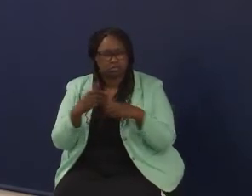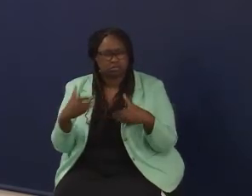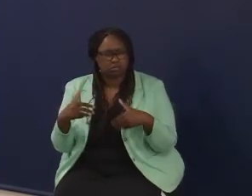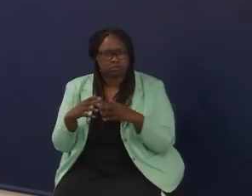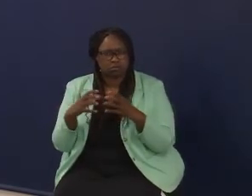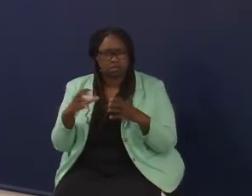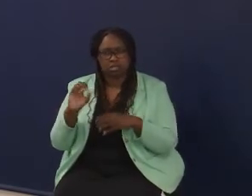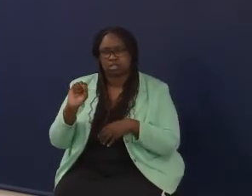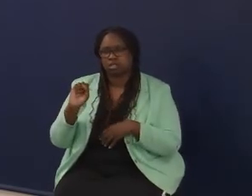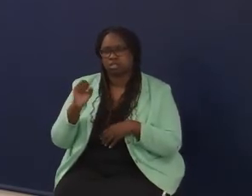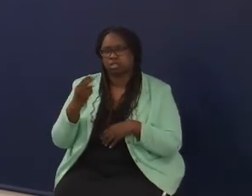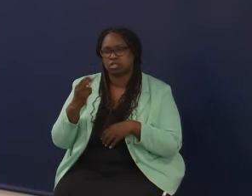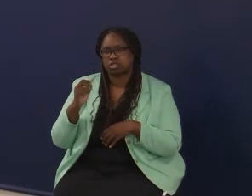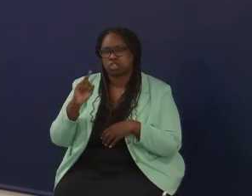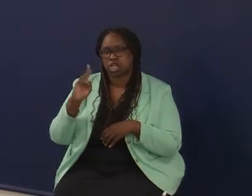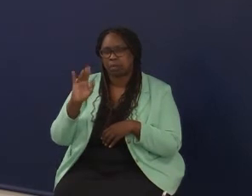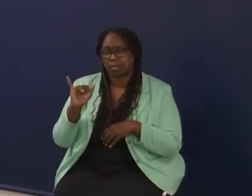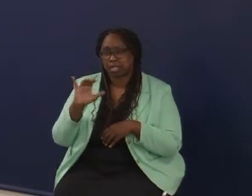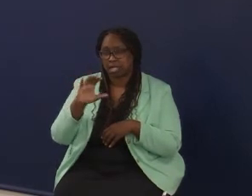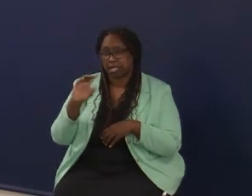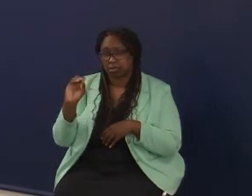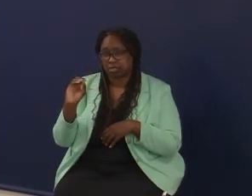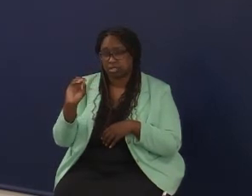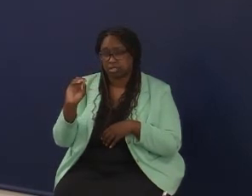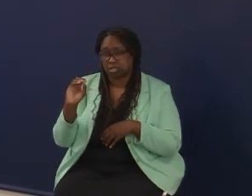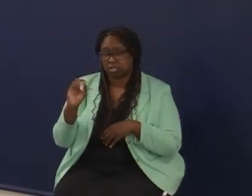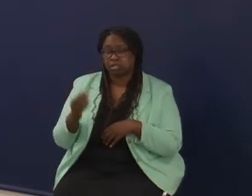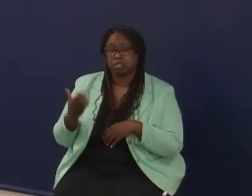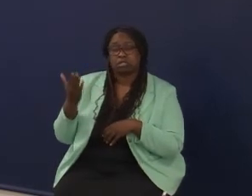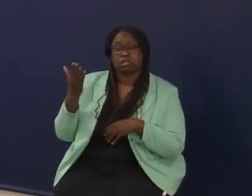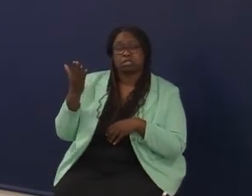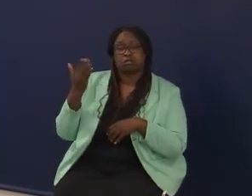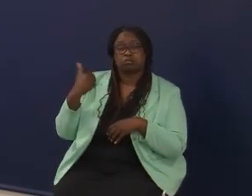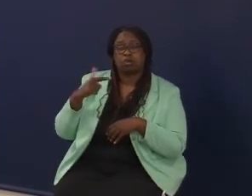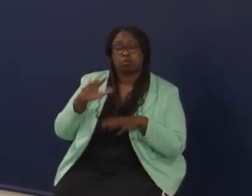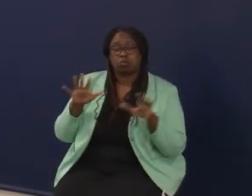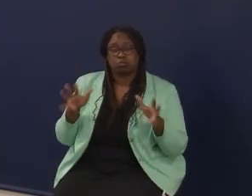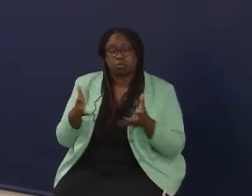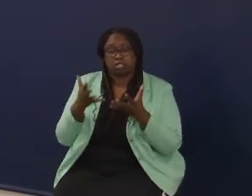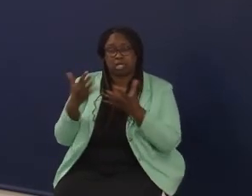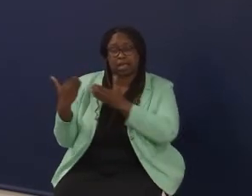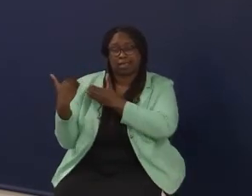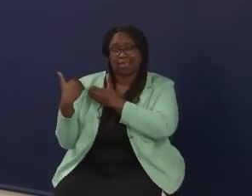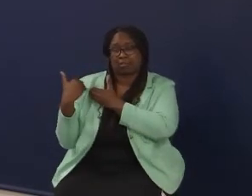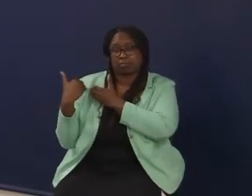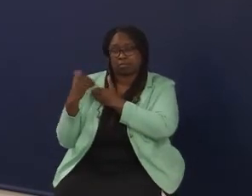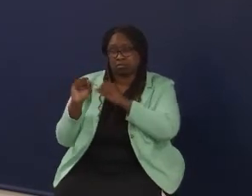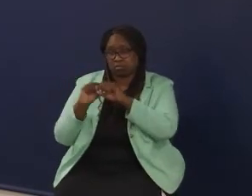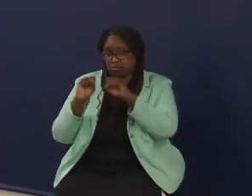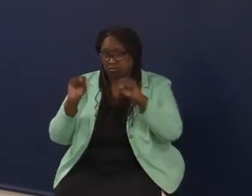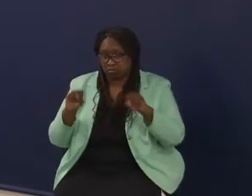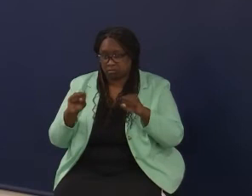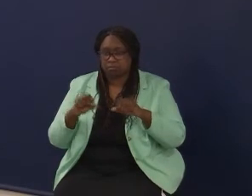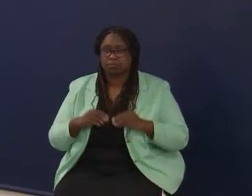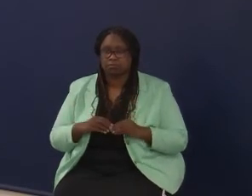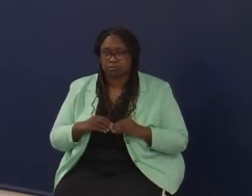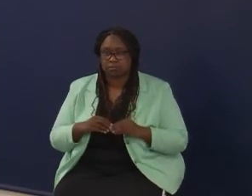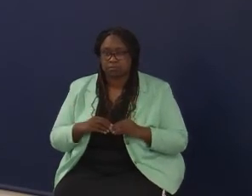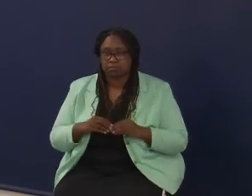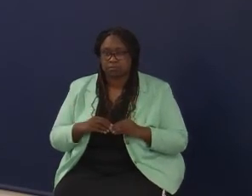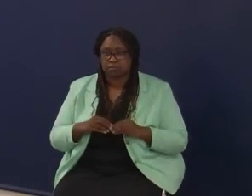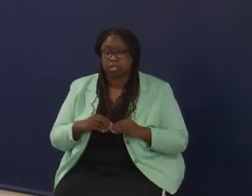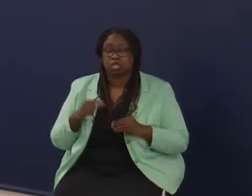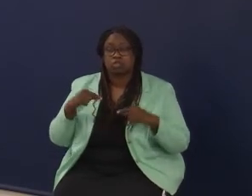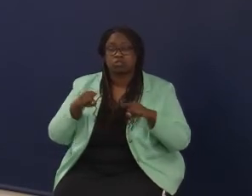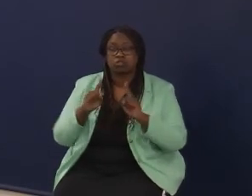County, you know, I mean, when we were pushing the accountability system the other year, the situation, know James Nyhoff in